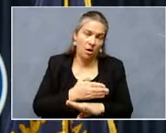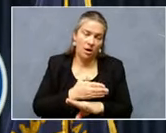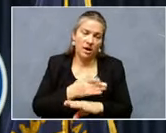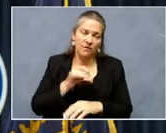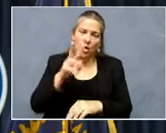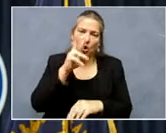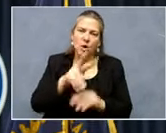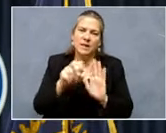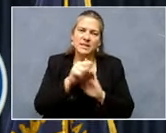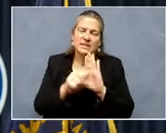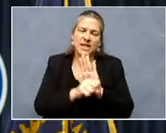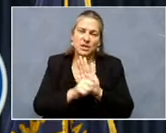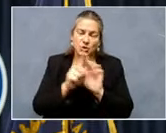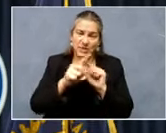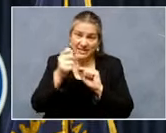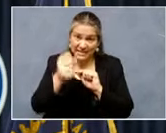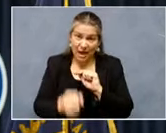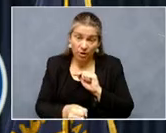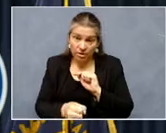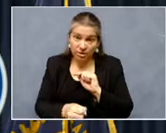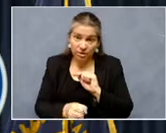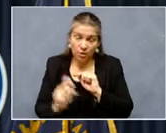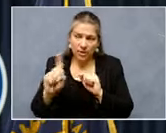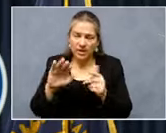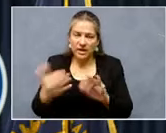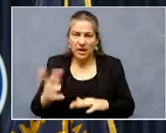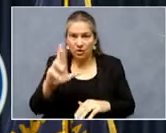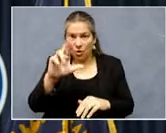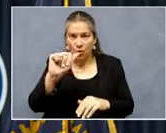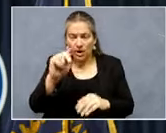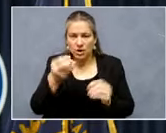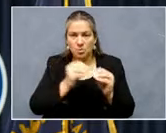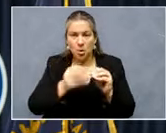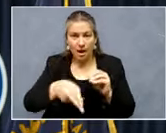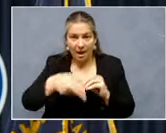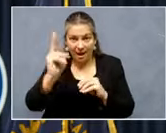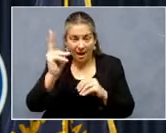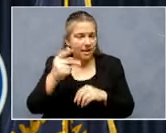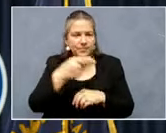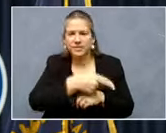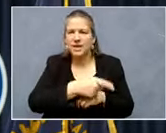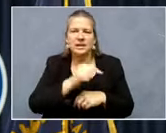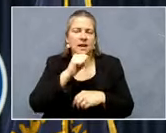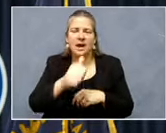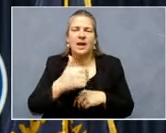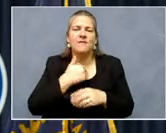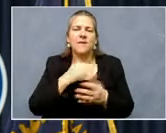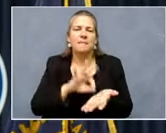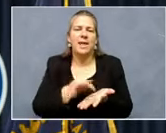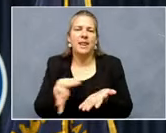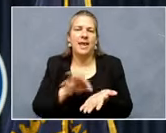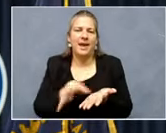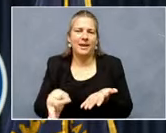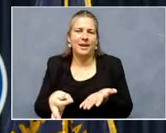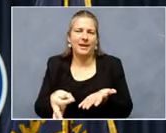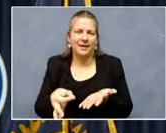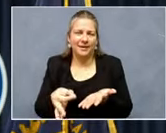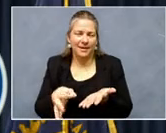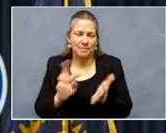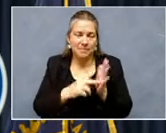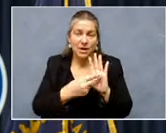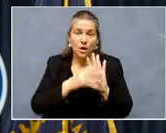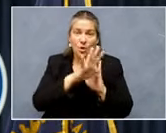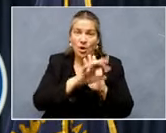states to our South where the death rate is higher, they did not expand Medicaid, which means fewer people in their state